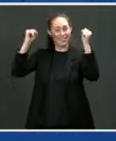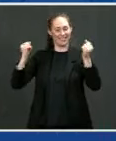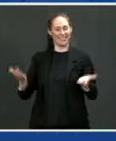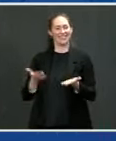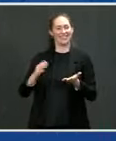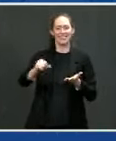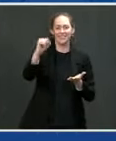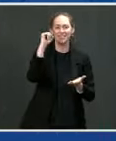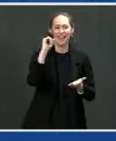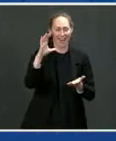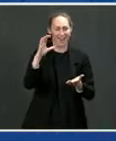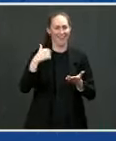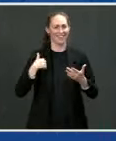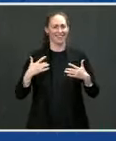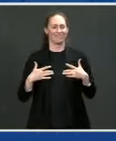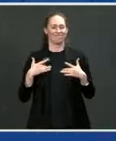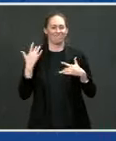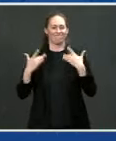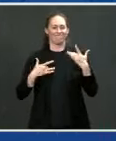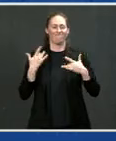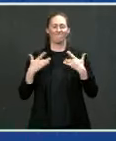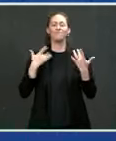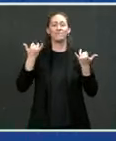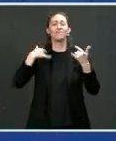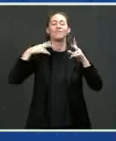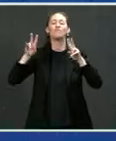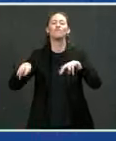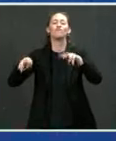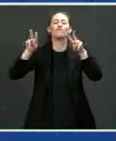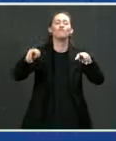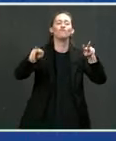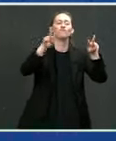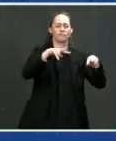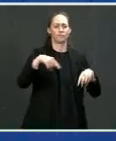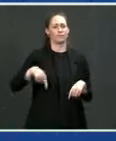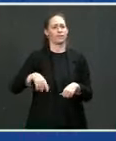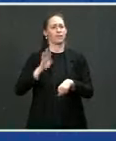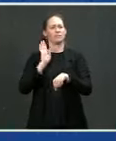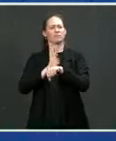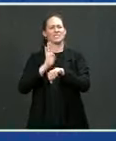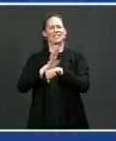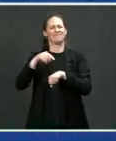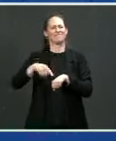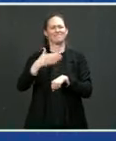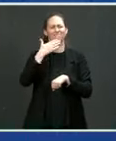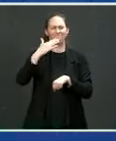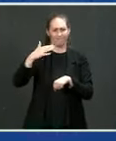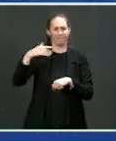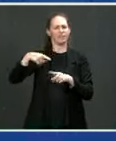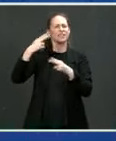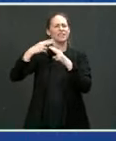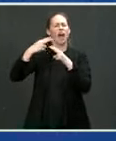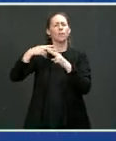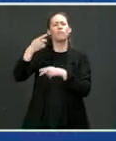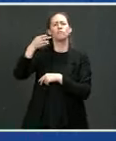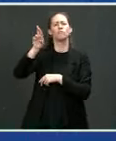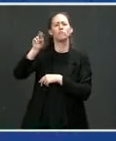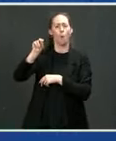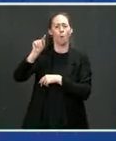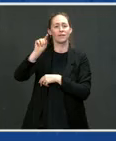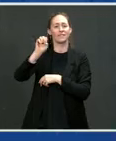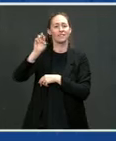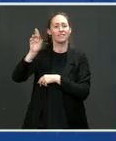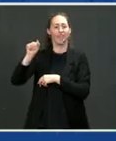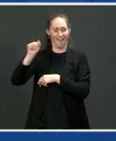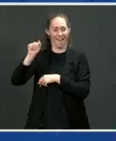You'll have a chance to tour this remarkable business called Proterra in just a few minutes with the CEO Jack Allen but I want to welcome